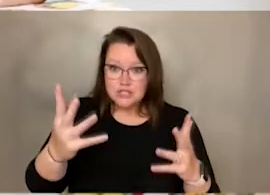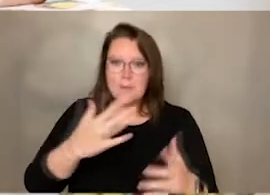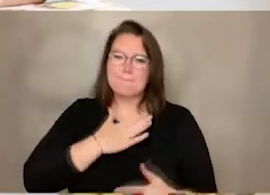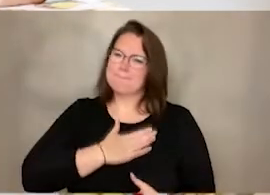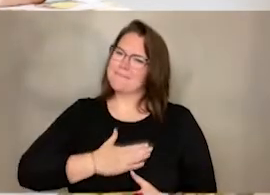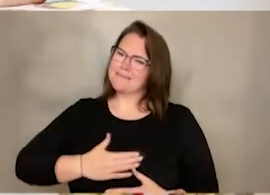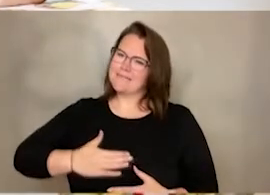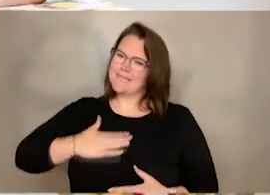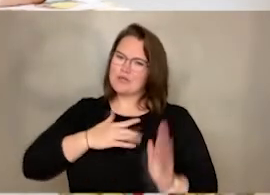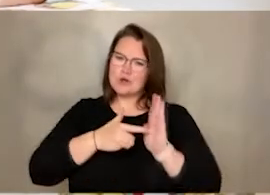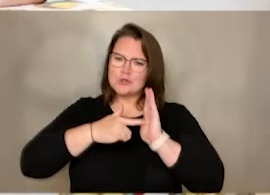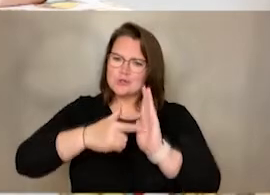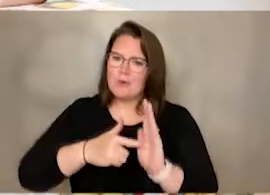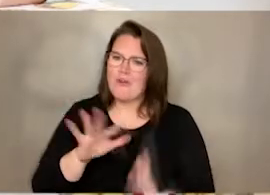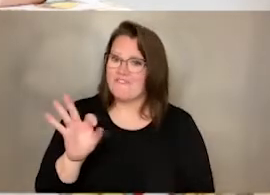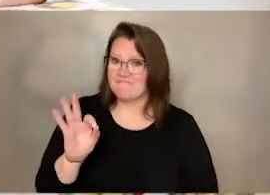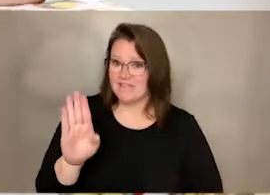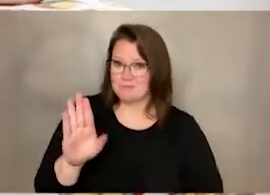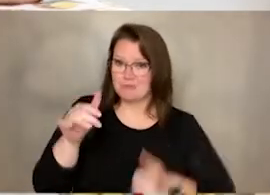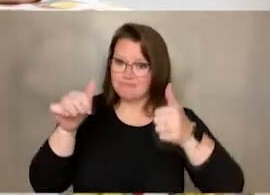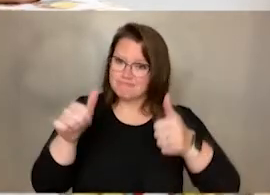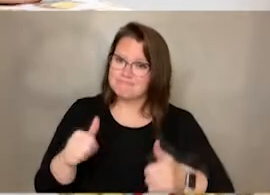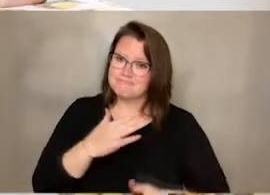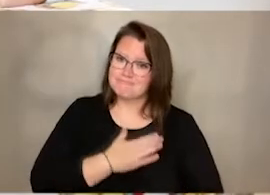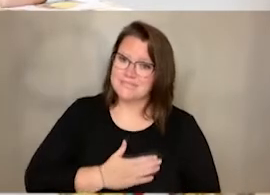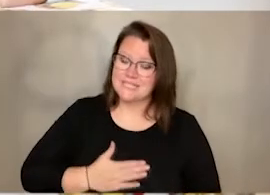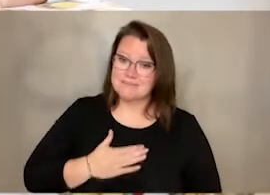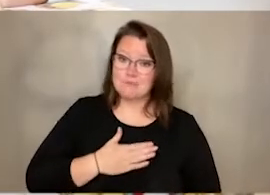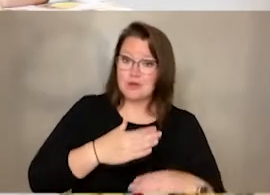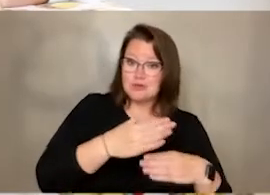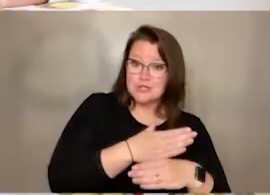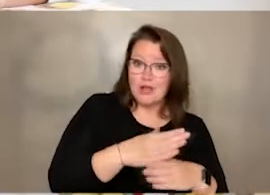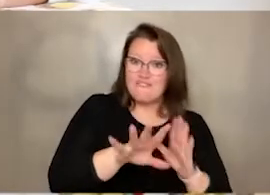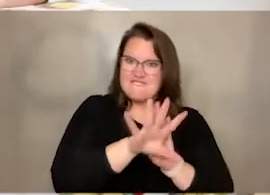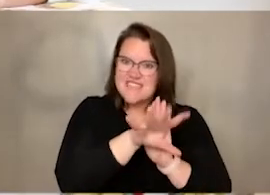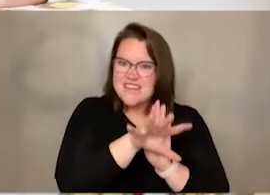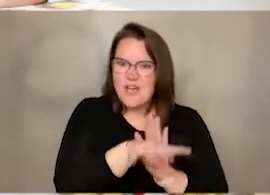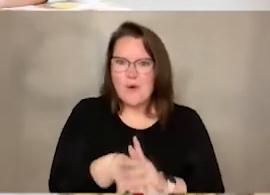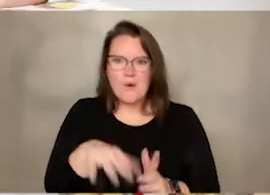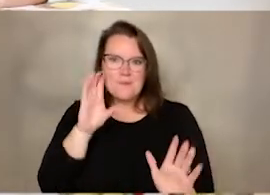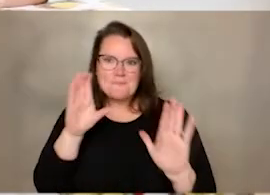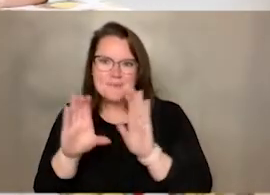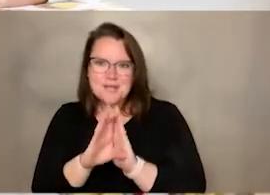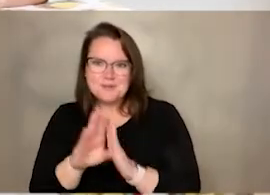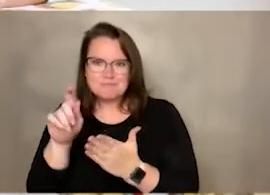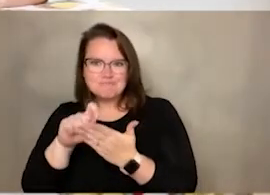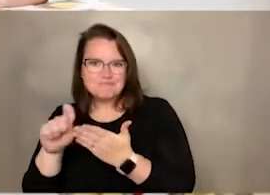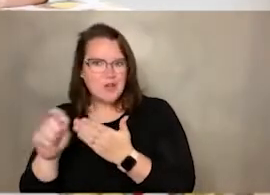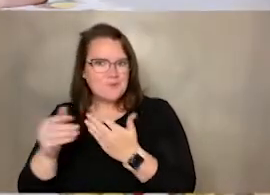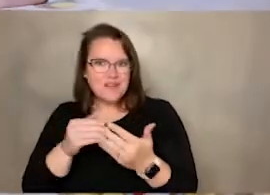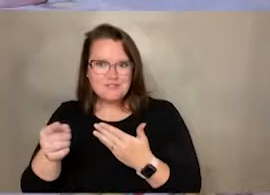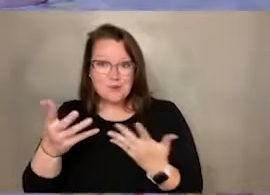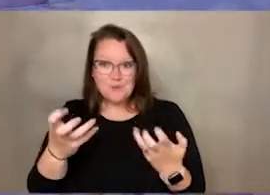them. You can leave them on our Facebook page. Share the videos, whatever you want. And happy taco Tuesday.